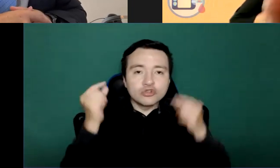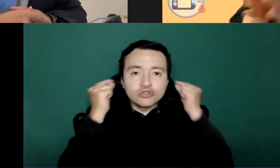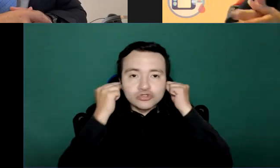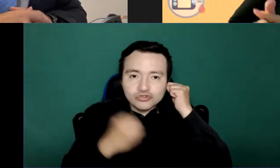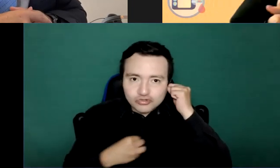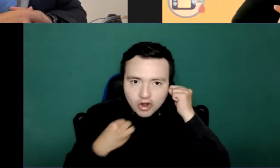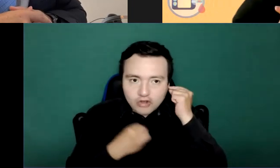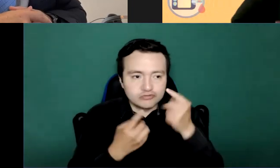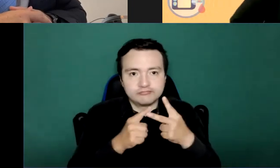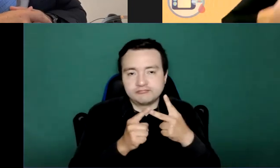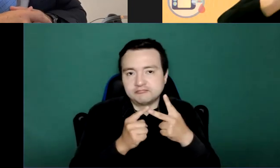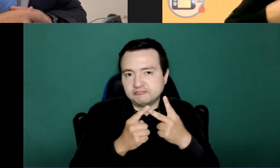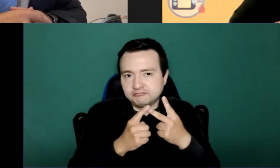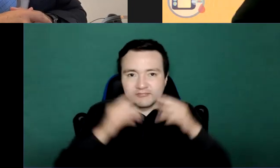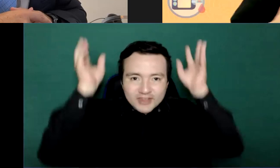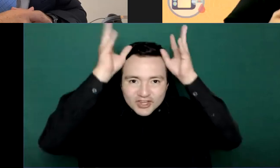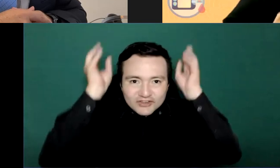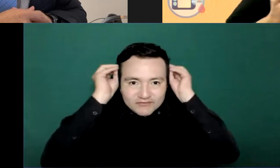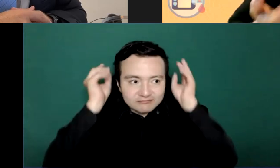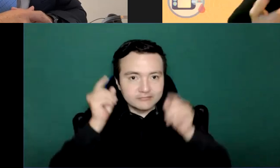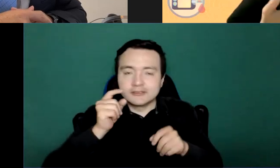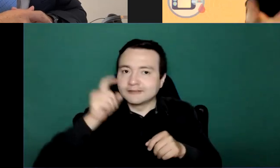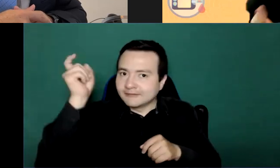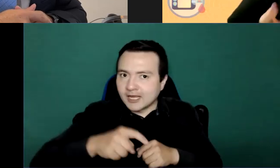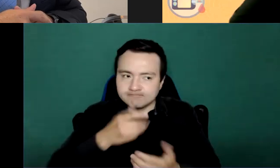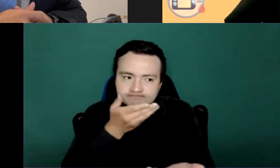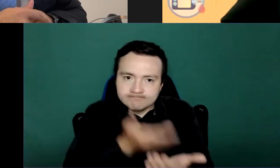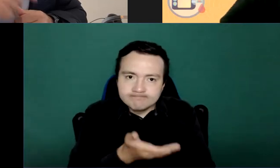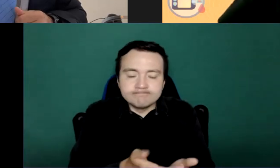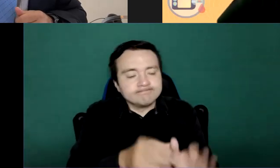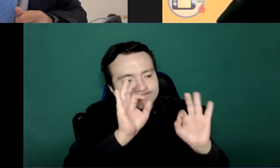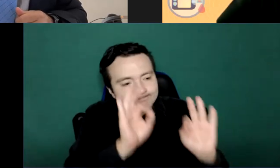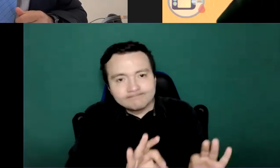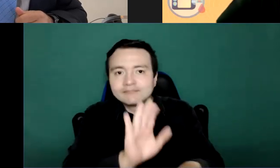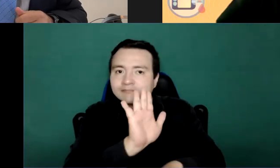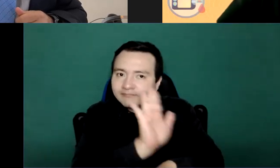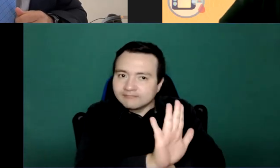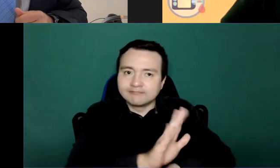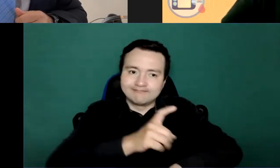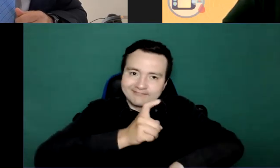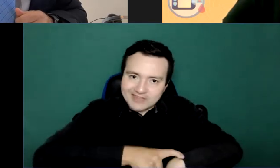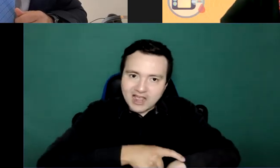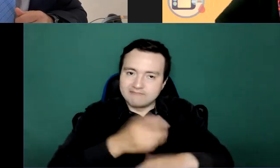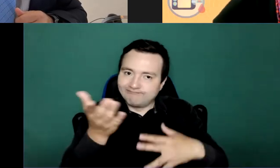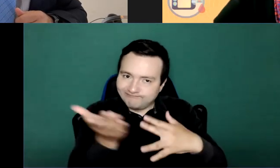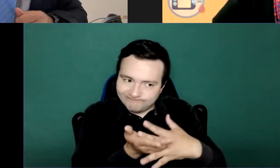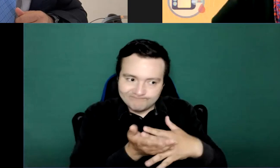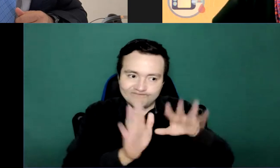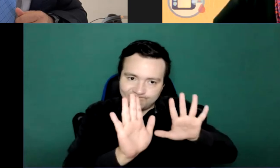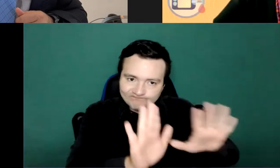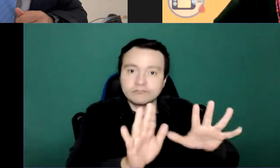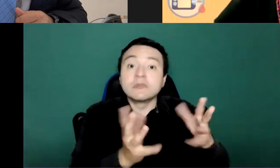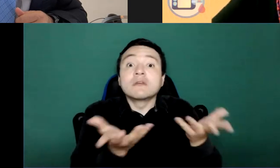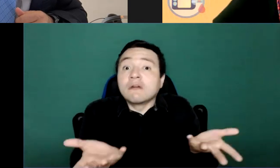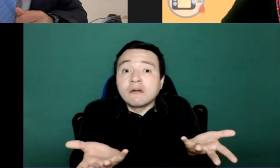administrator, they have the responsibility to make sure to offer venues